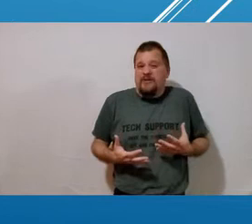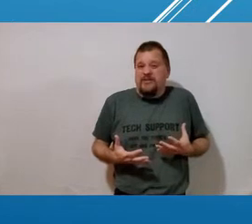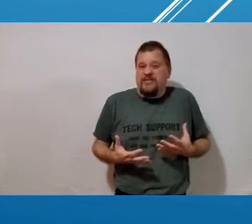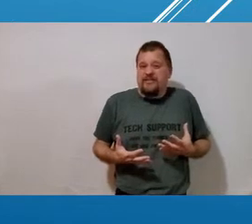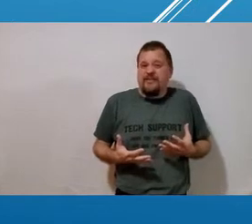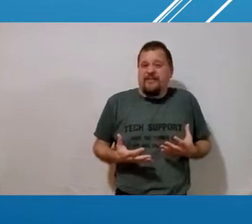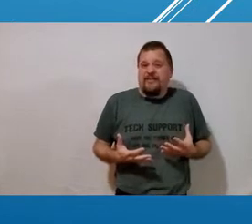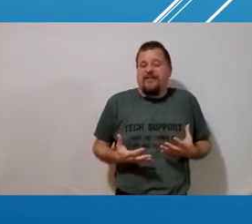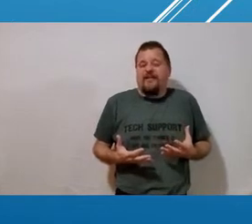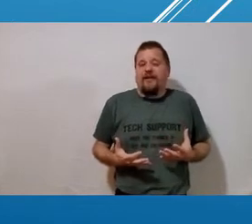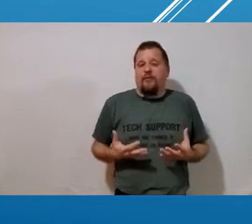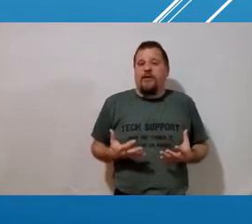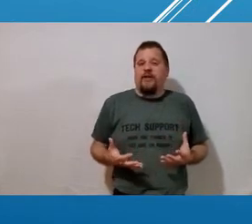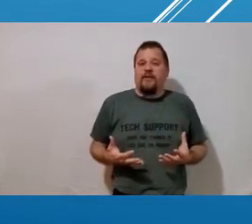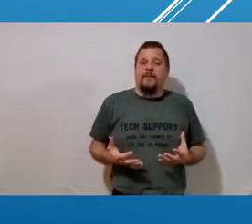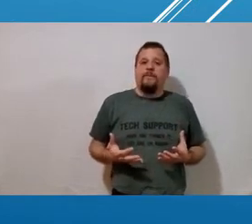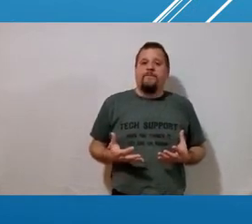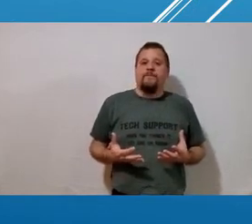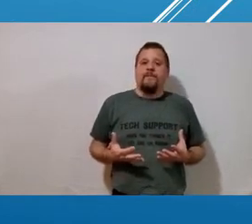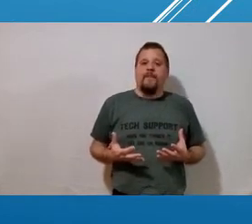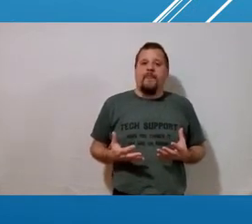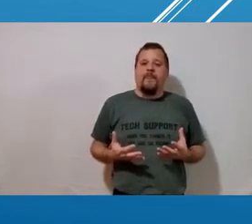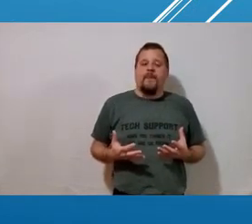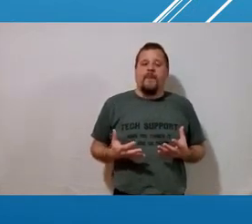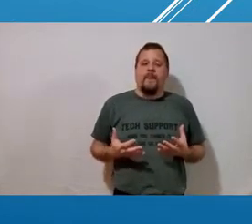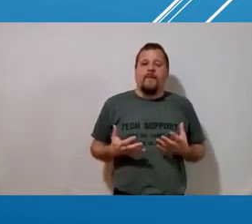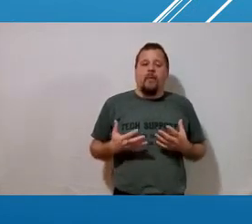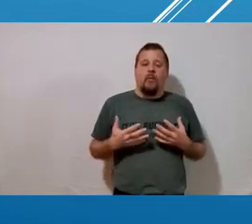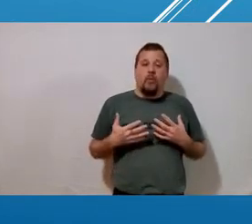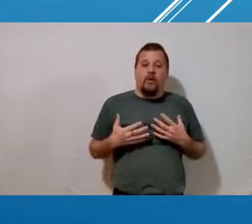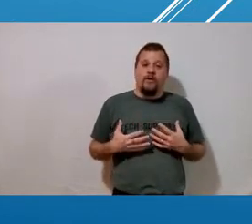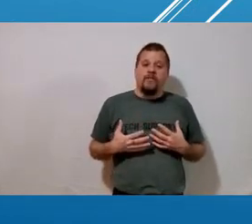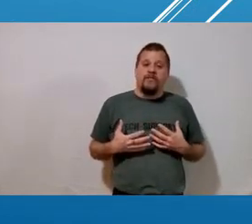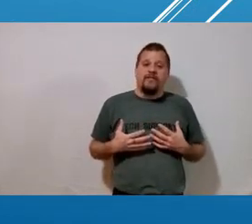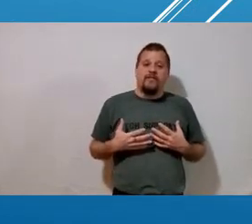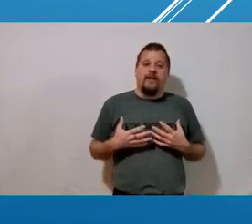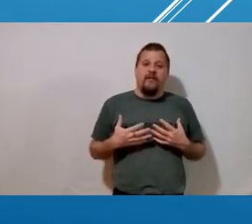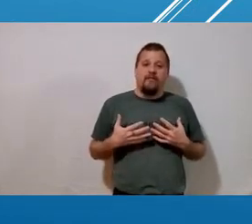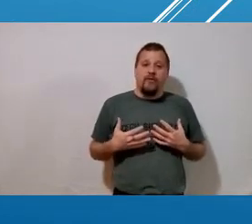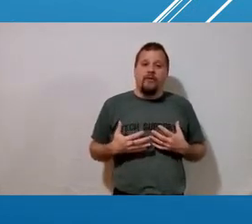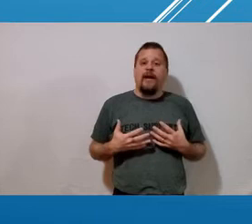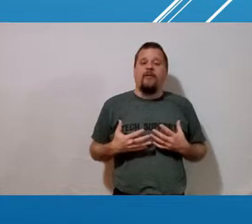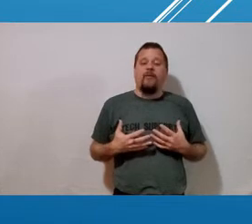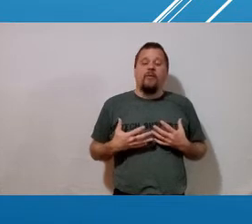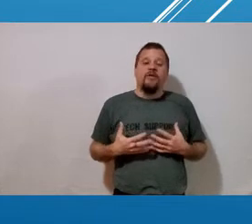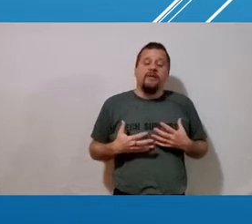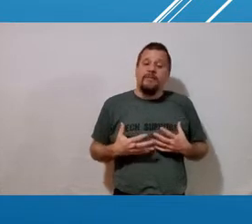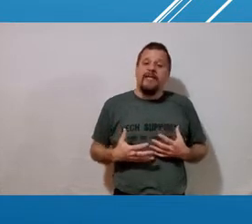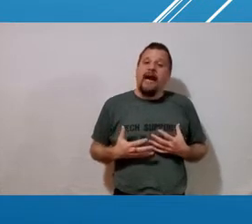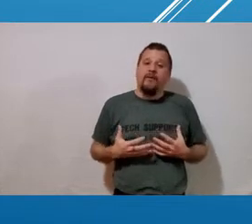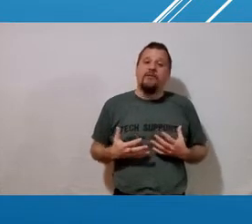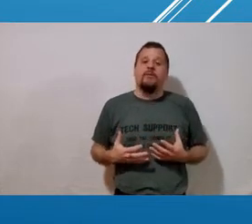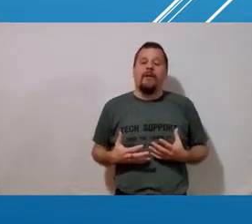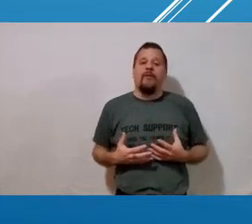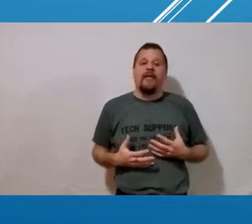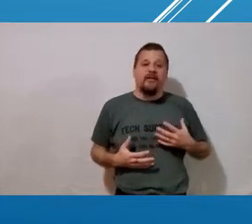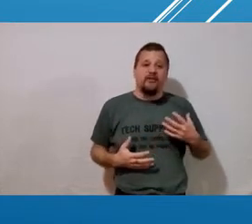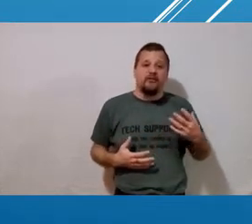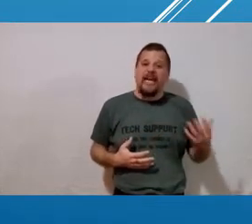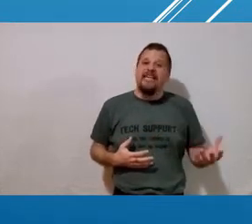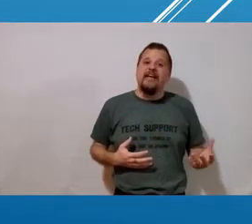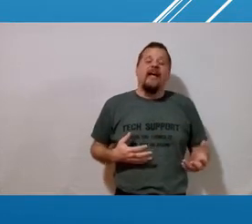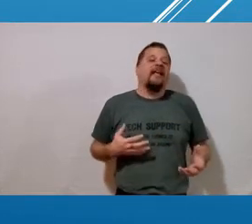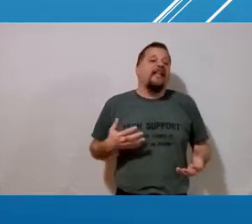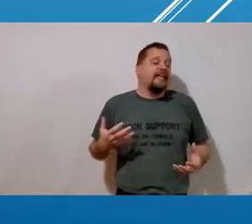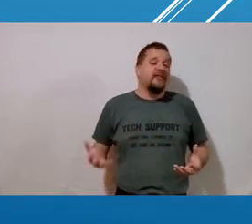superpowers aren't real but words have real power words can be our superpower